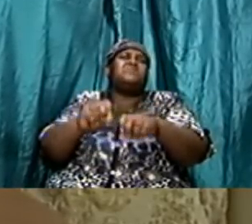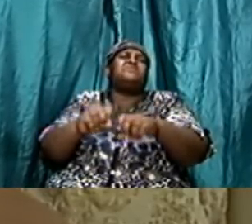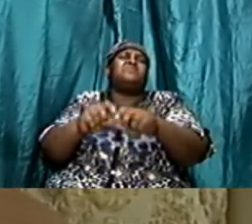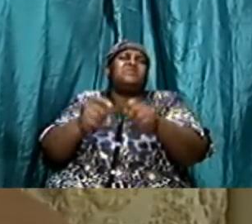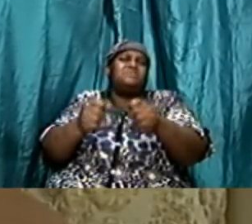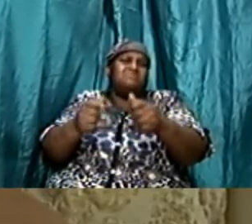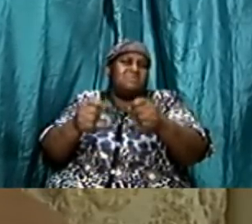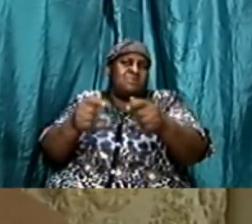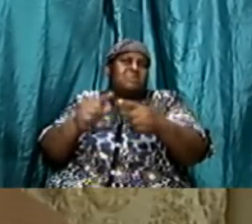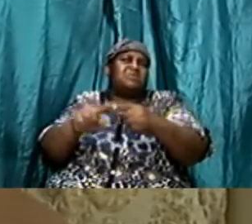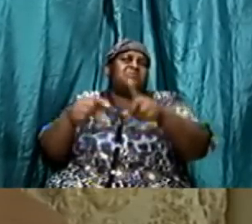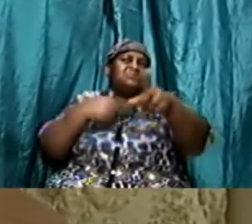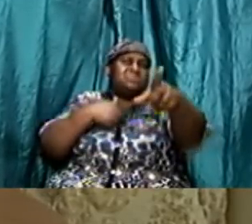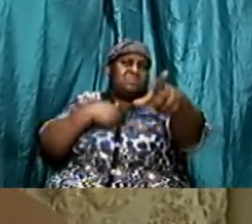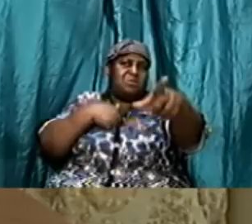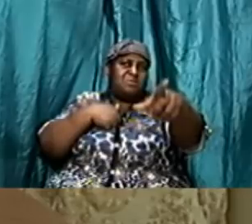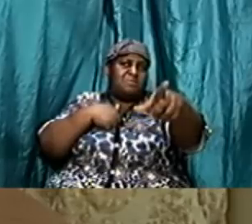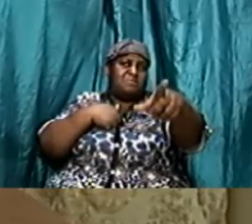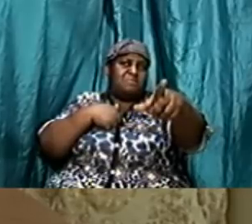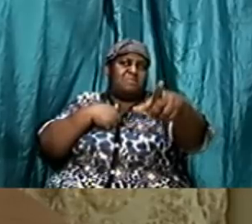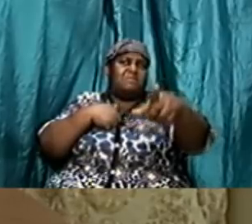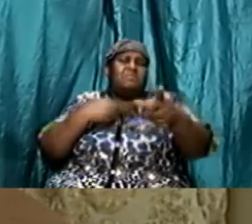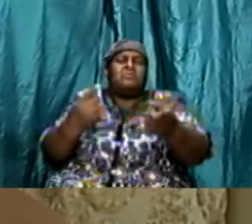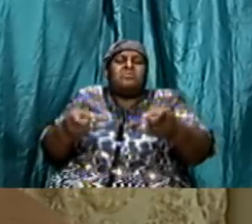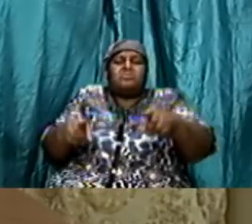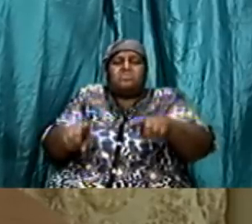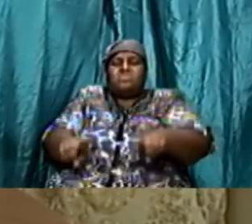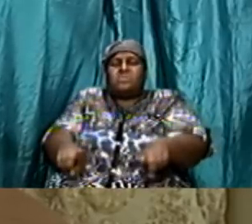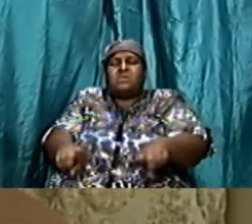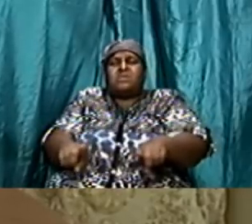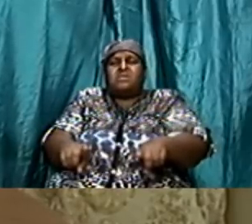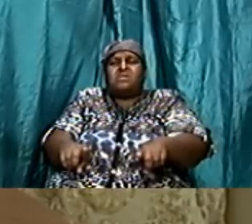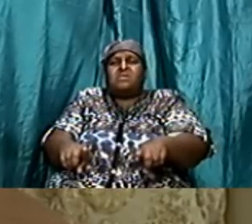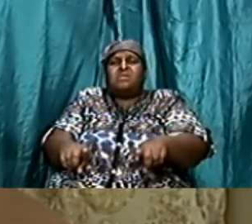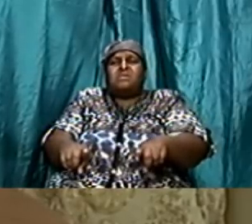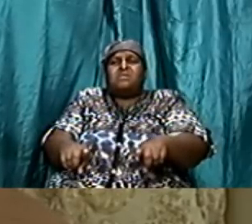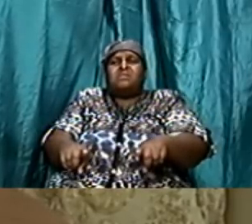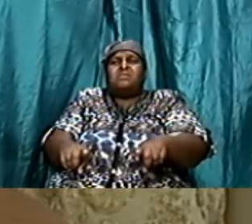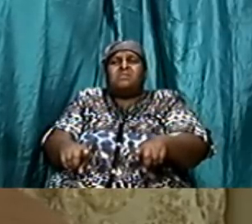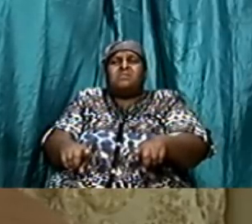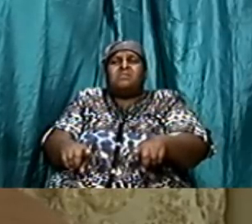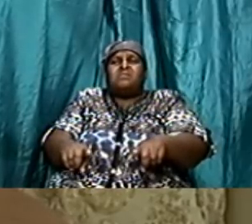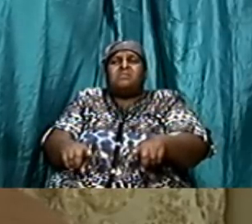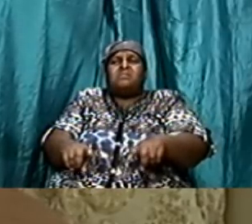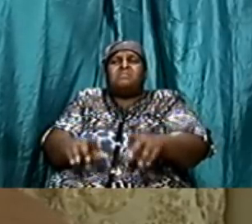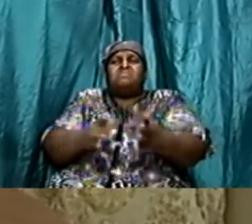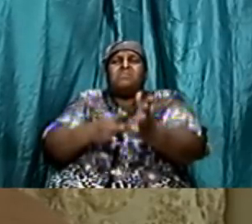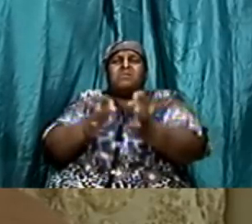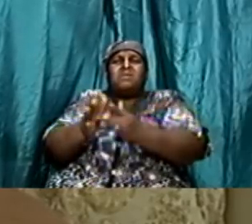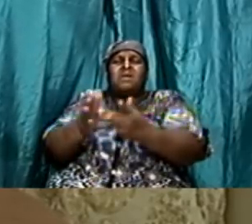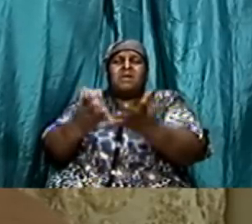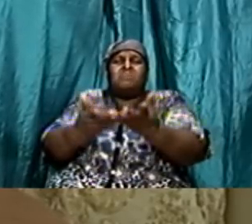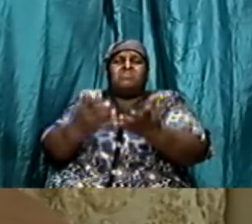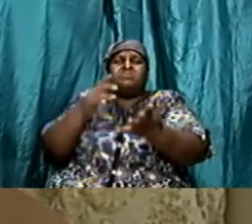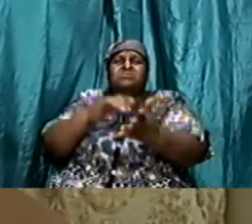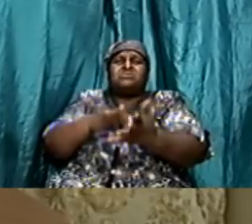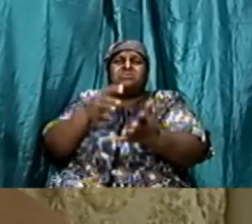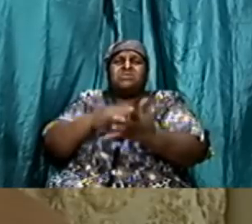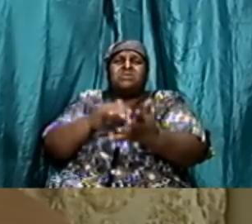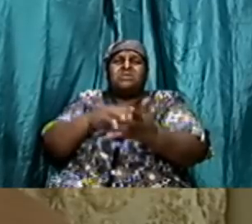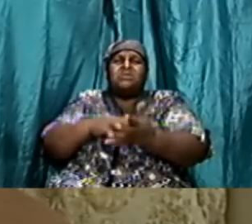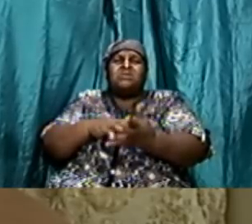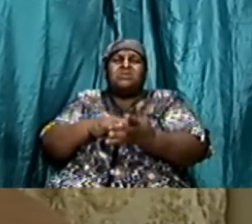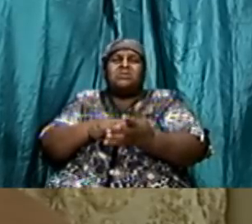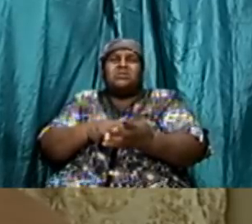to me um while doing the session someone uh saw the bible study and asked